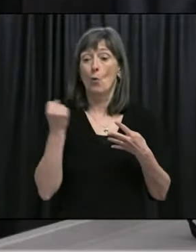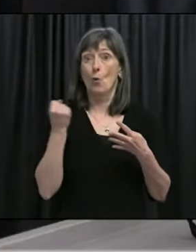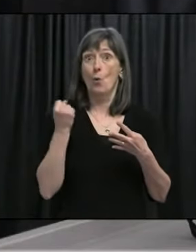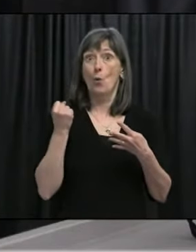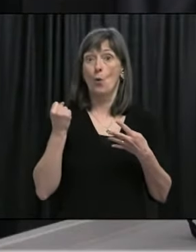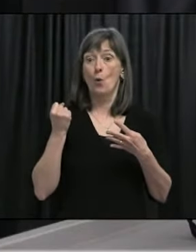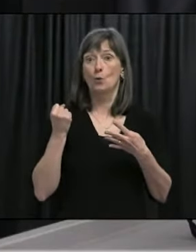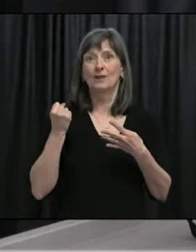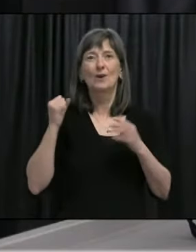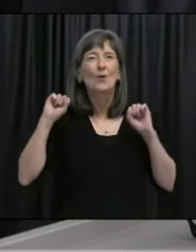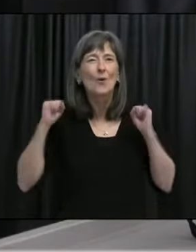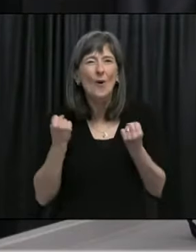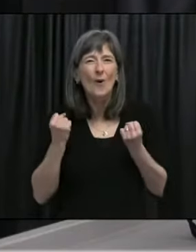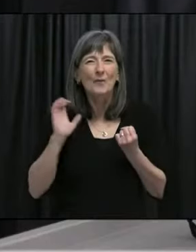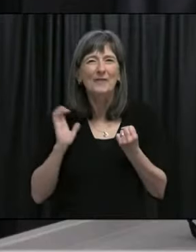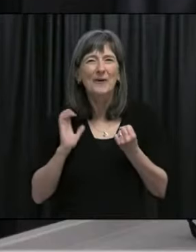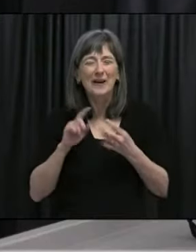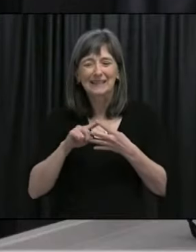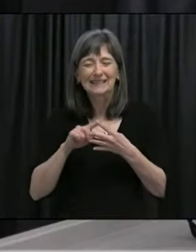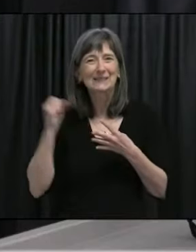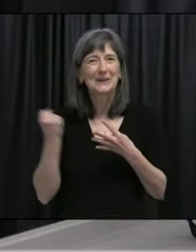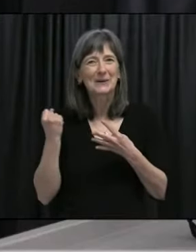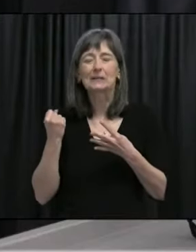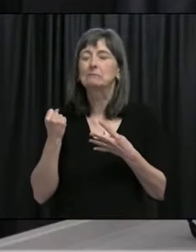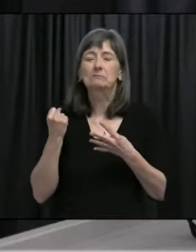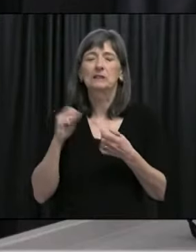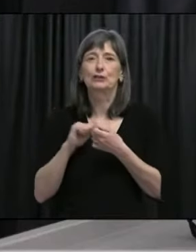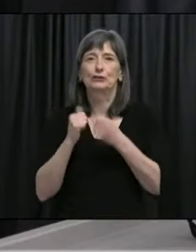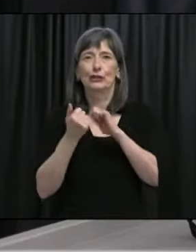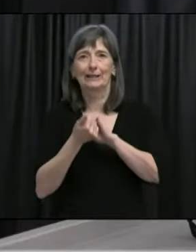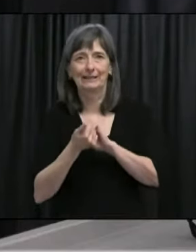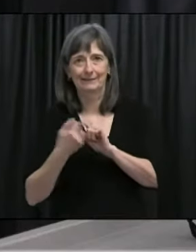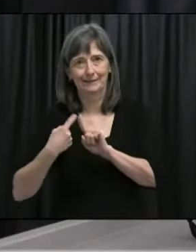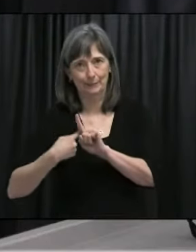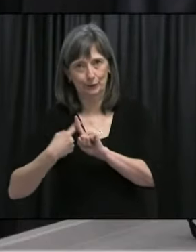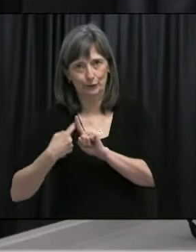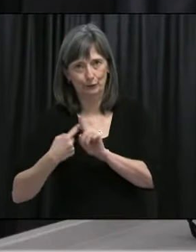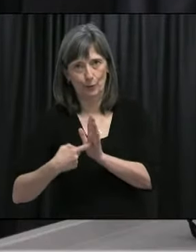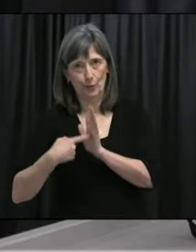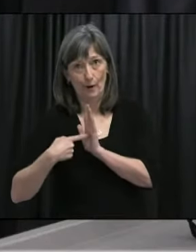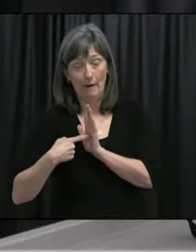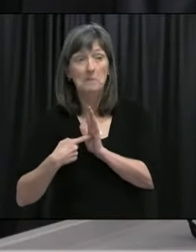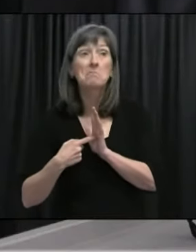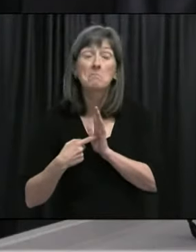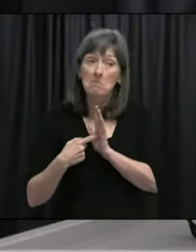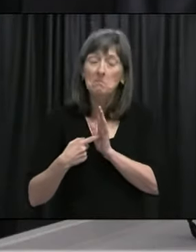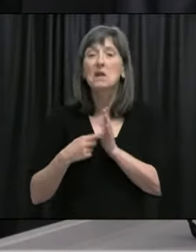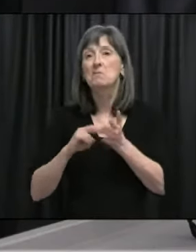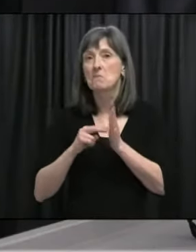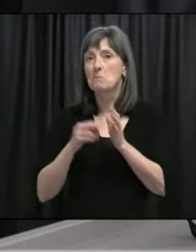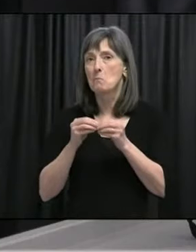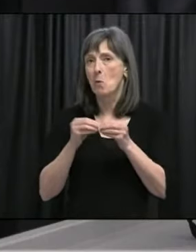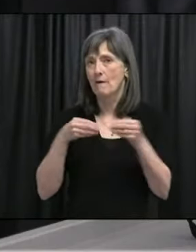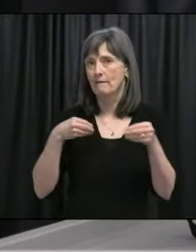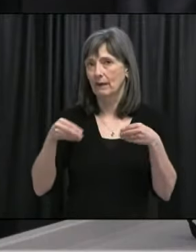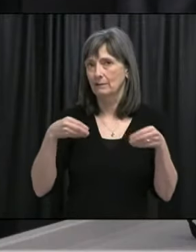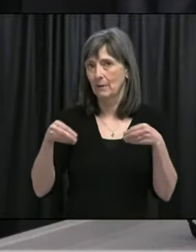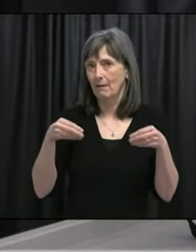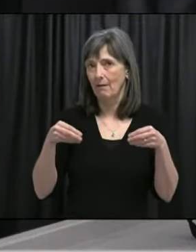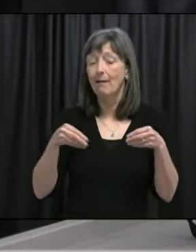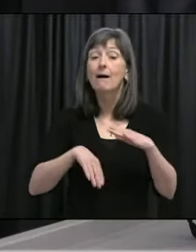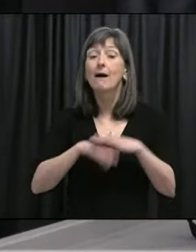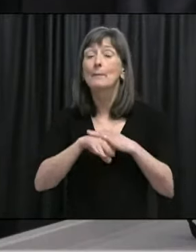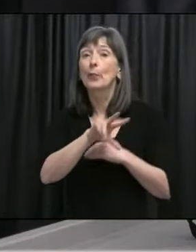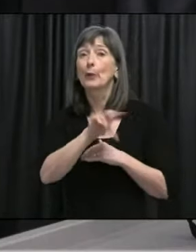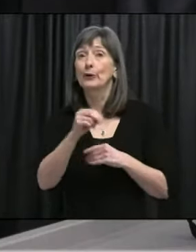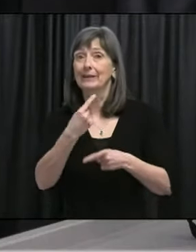temperature around their mRNA vaccine to mean that we've got a little bit more wiggle room there for 30 days or